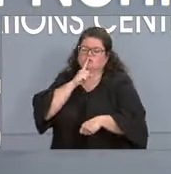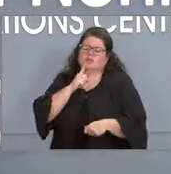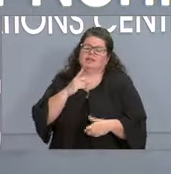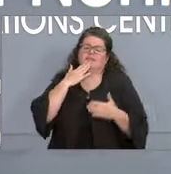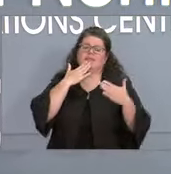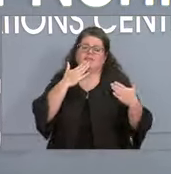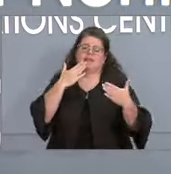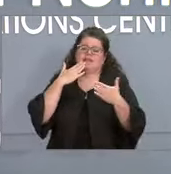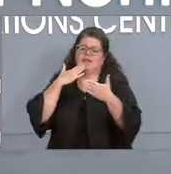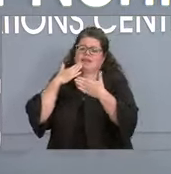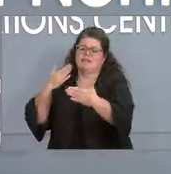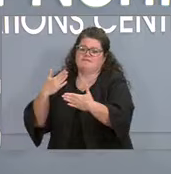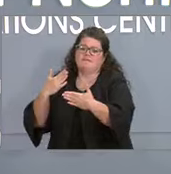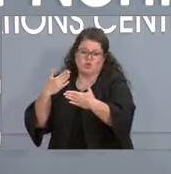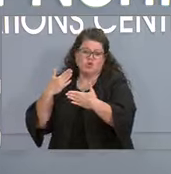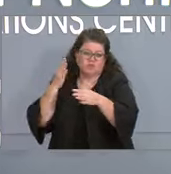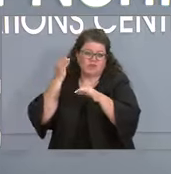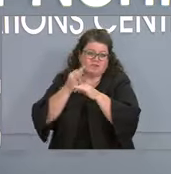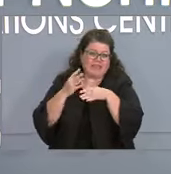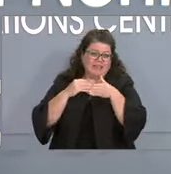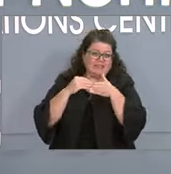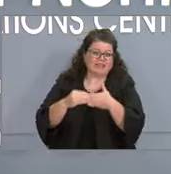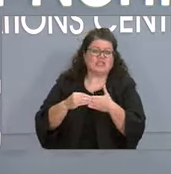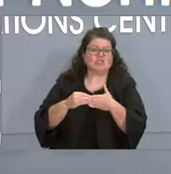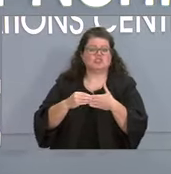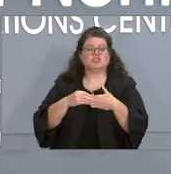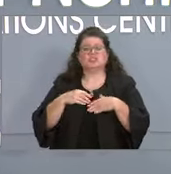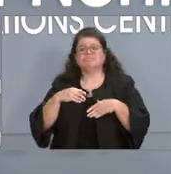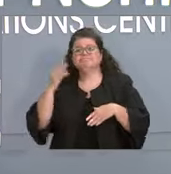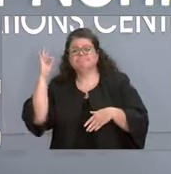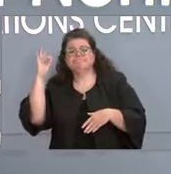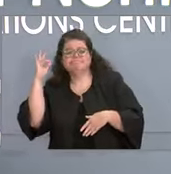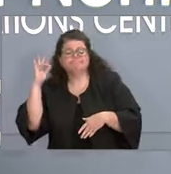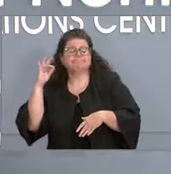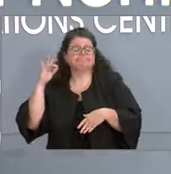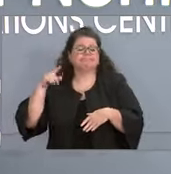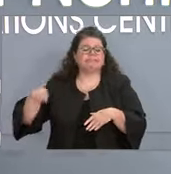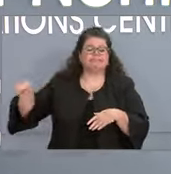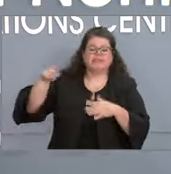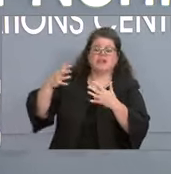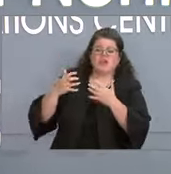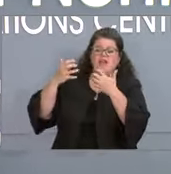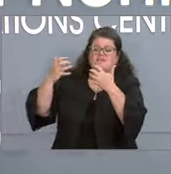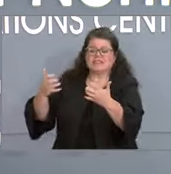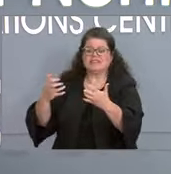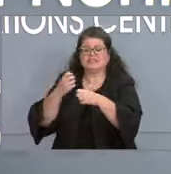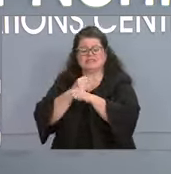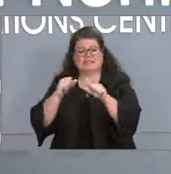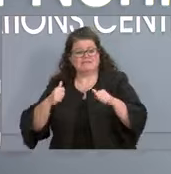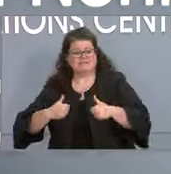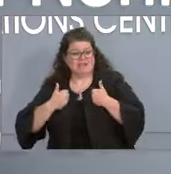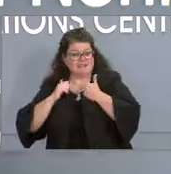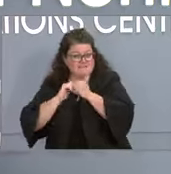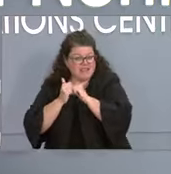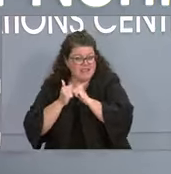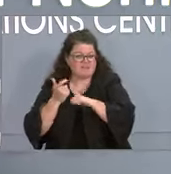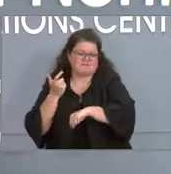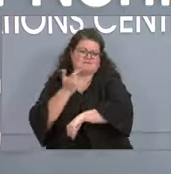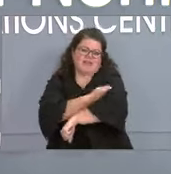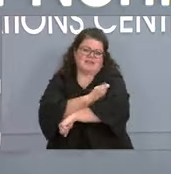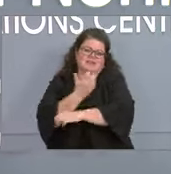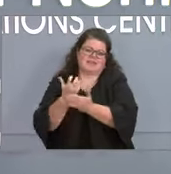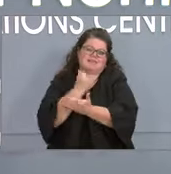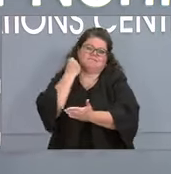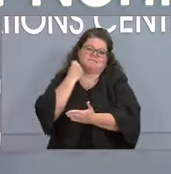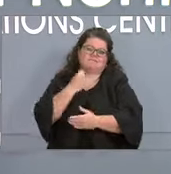who are ministering to their congregations by helping to save lives and getting more people vaccinated. And we'll continue